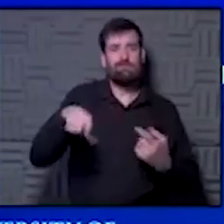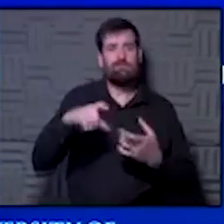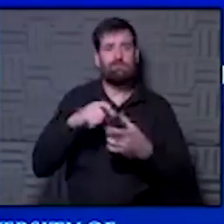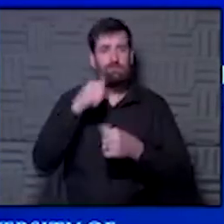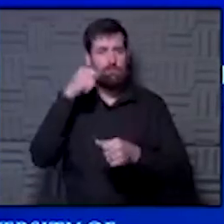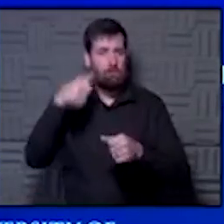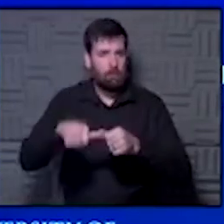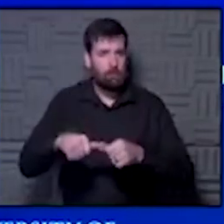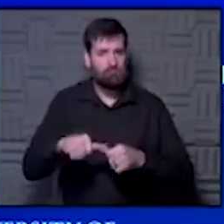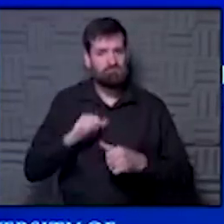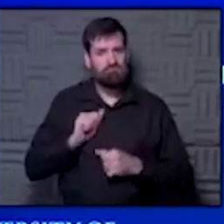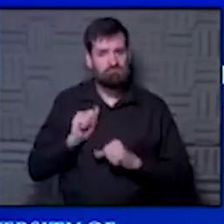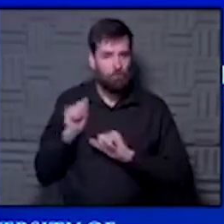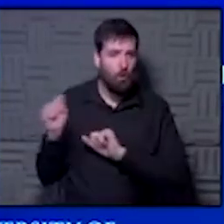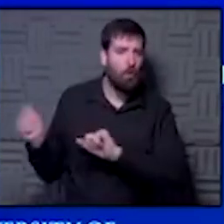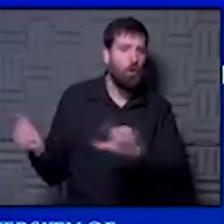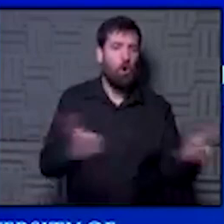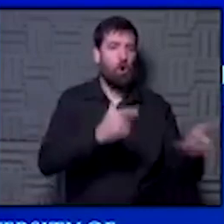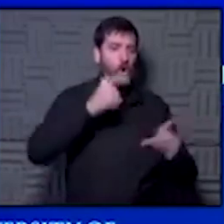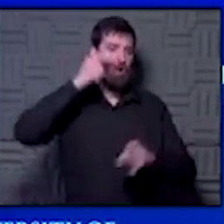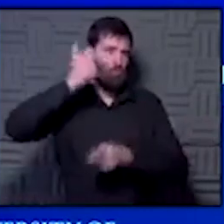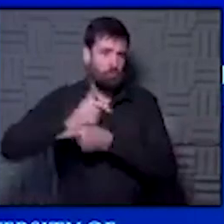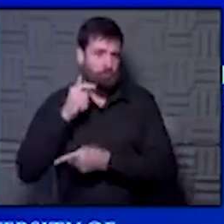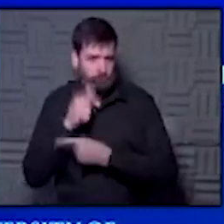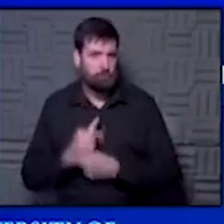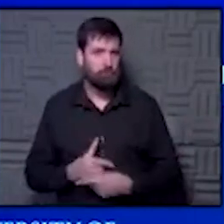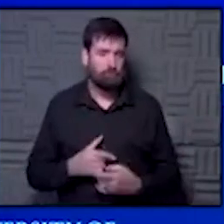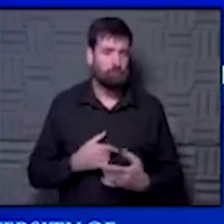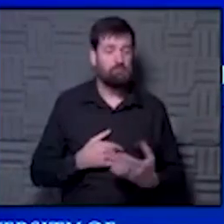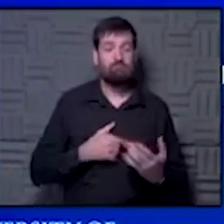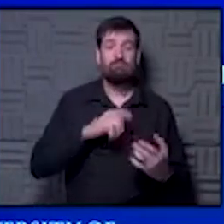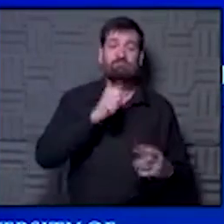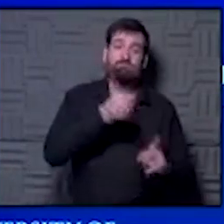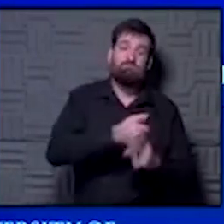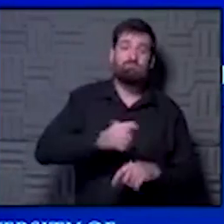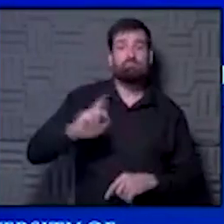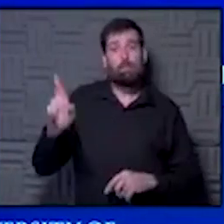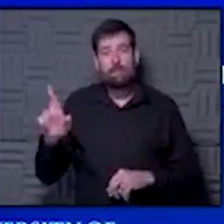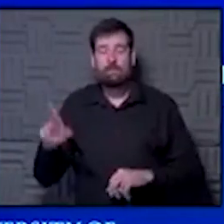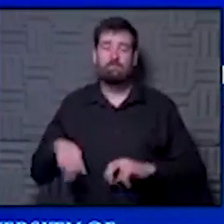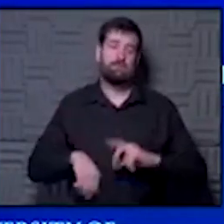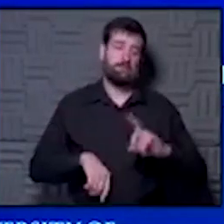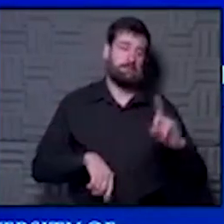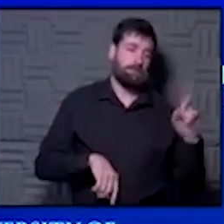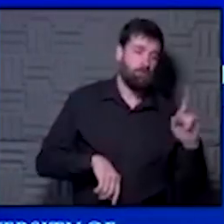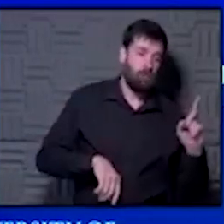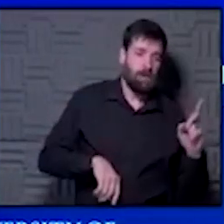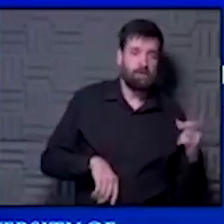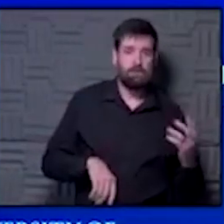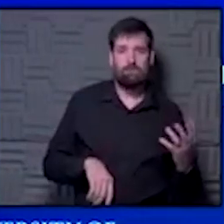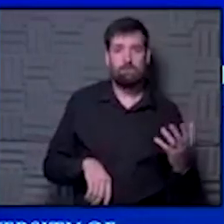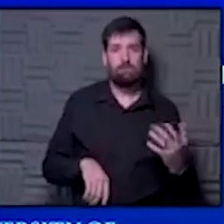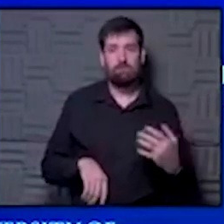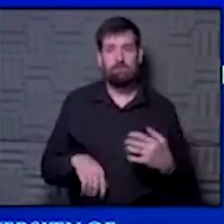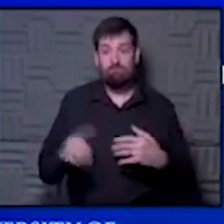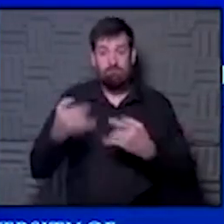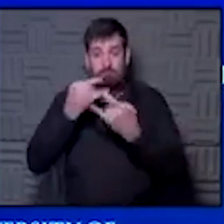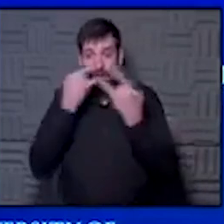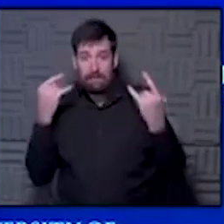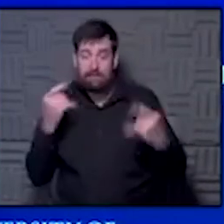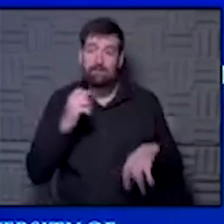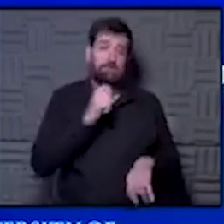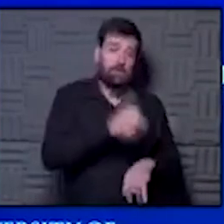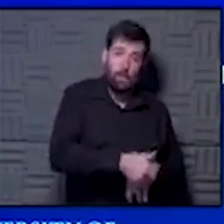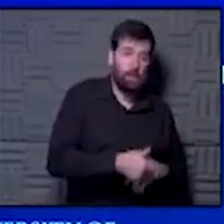is that we're all brothers and sisters in this, right? Whether you're a Republican or Democrat. Whether you wear a mask or you